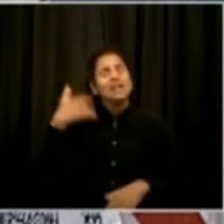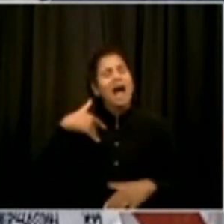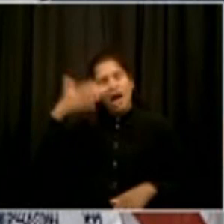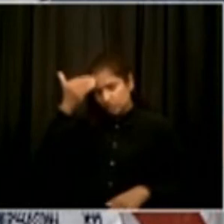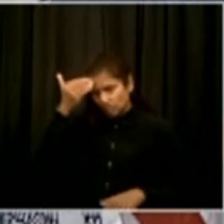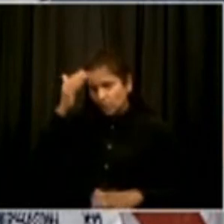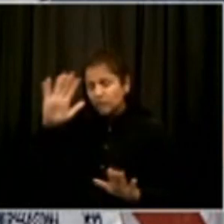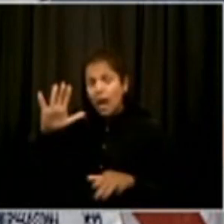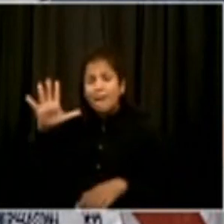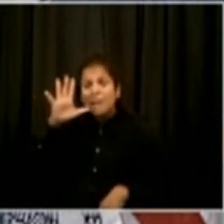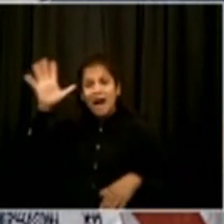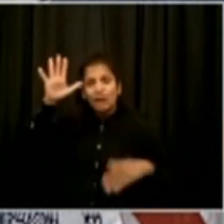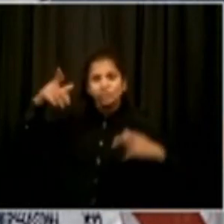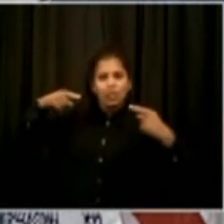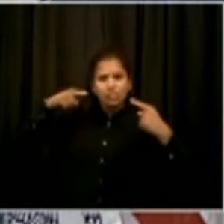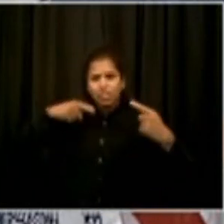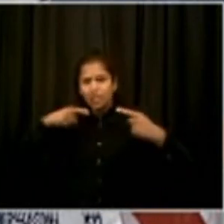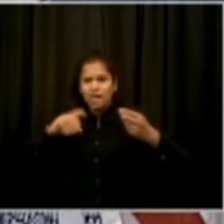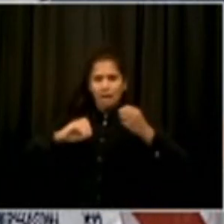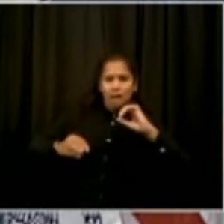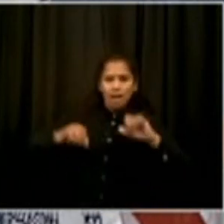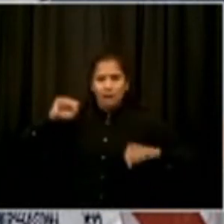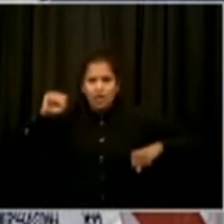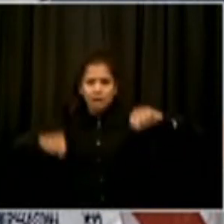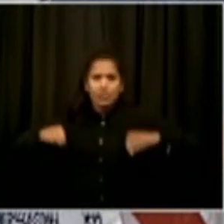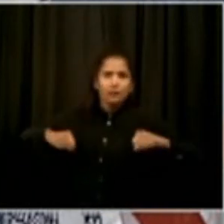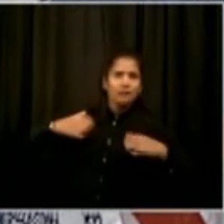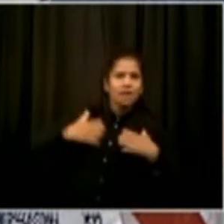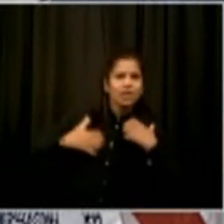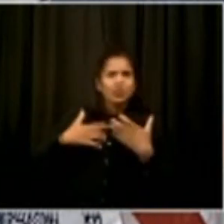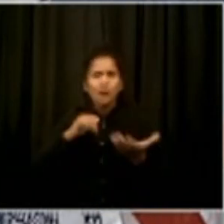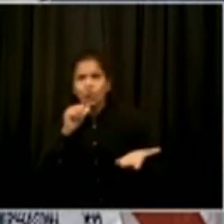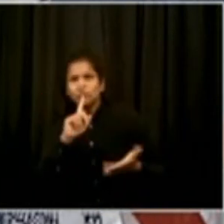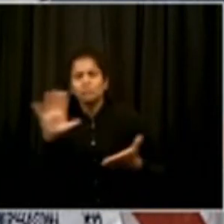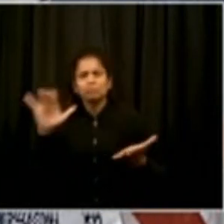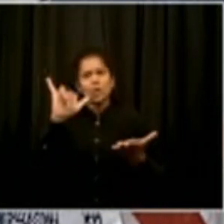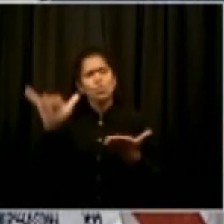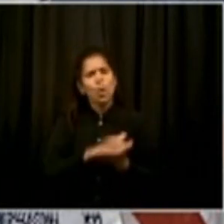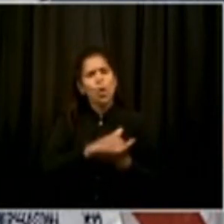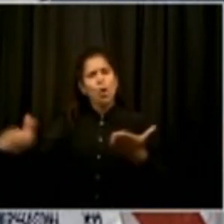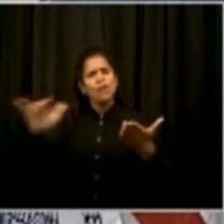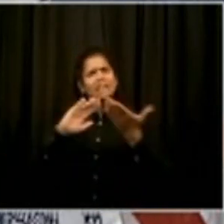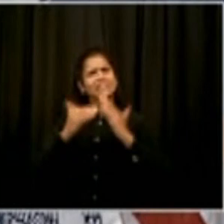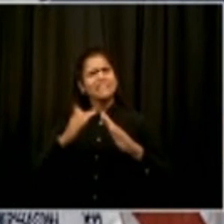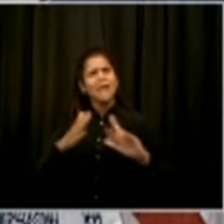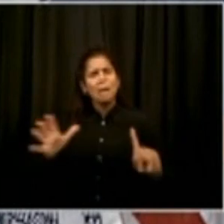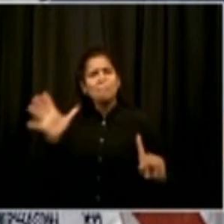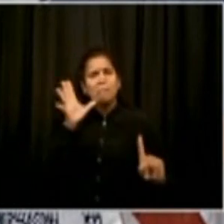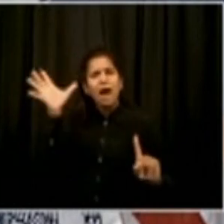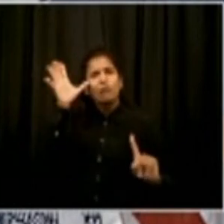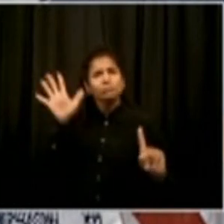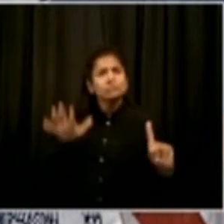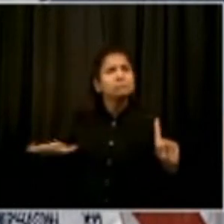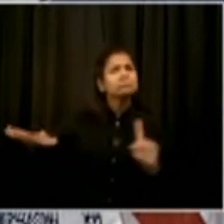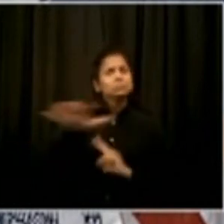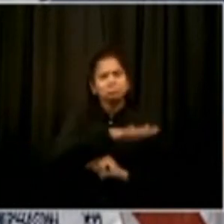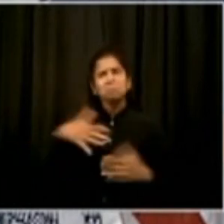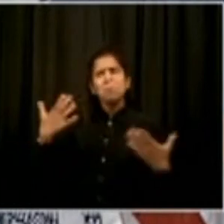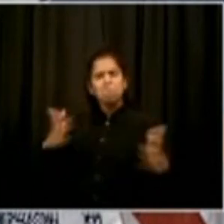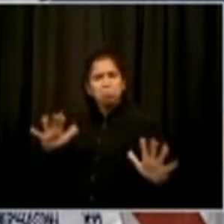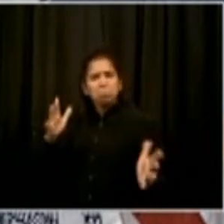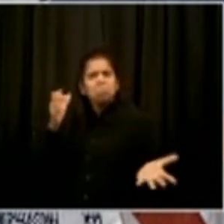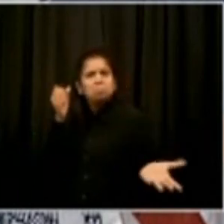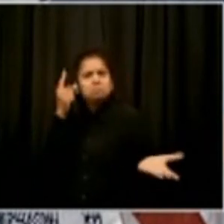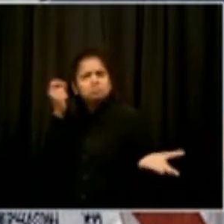York City parents are realist. They understand we've gone through a disruption like never before, and it's not going to look like a normal year. Here's the deal.